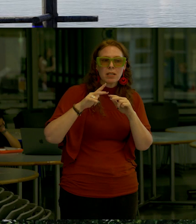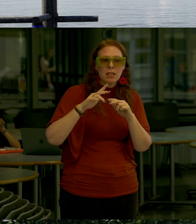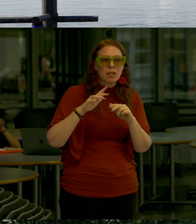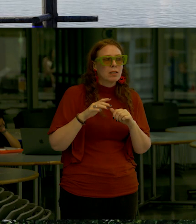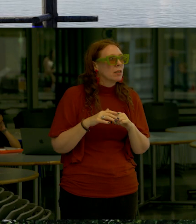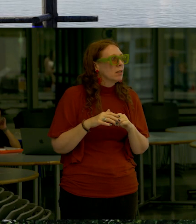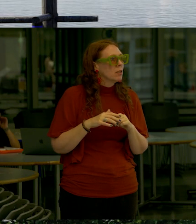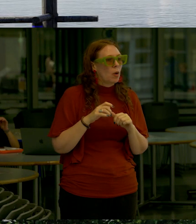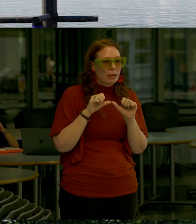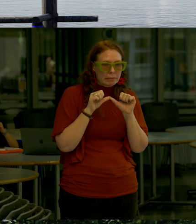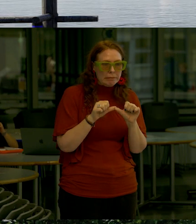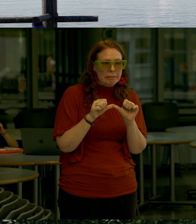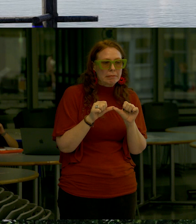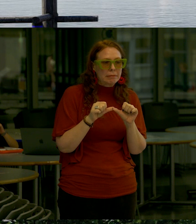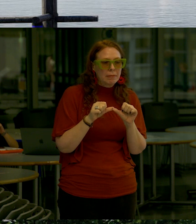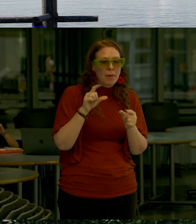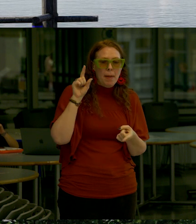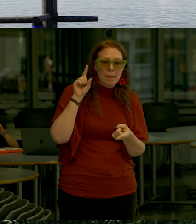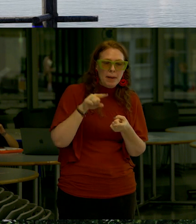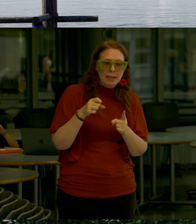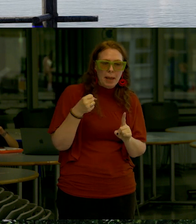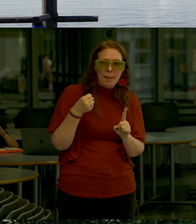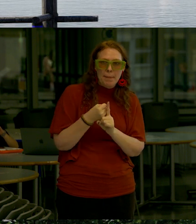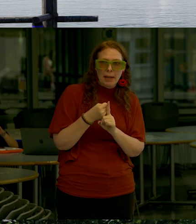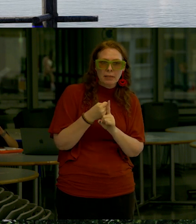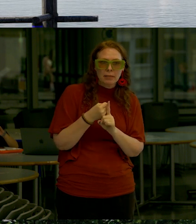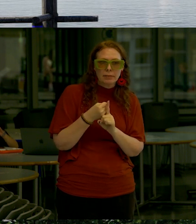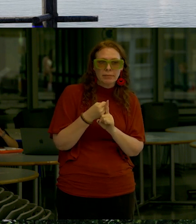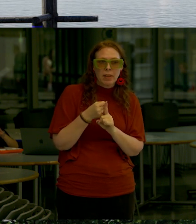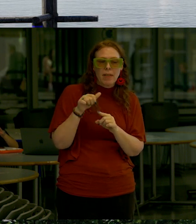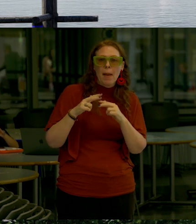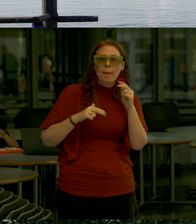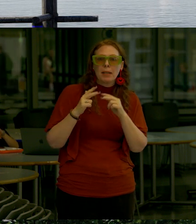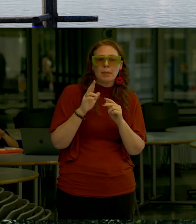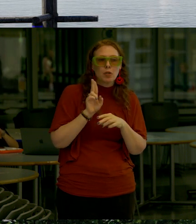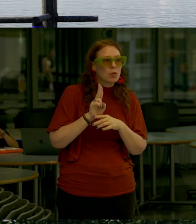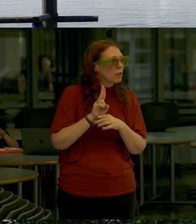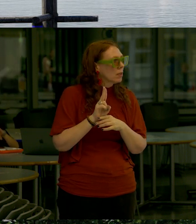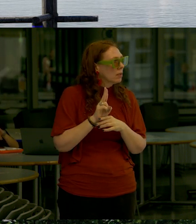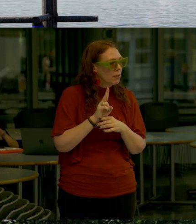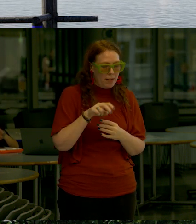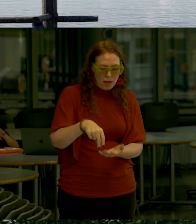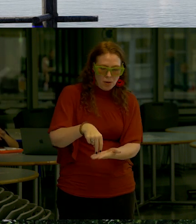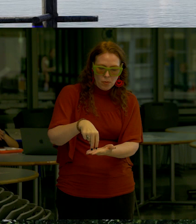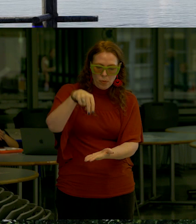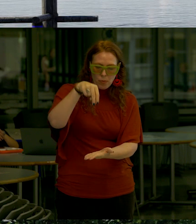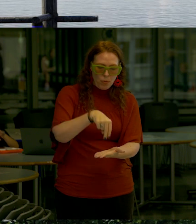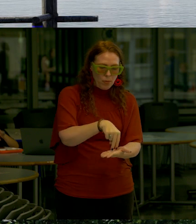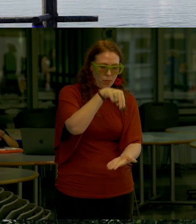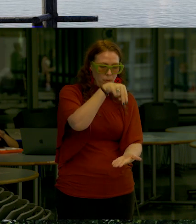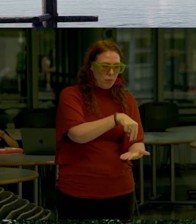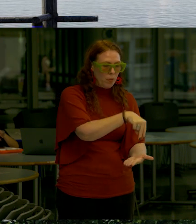performs like we need it to perform but to minimize the impact of that building by using this particular deployable configuration